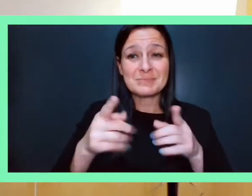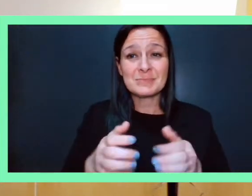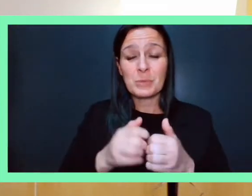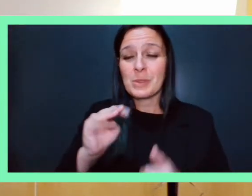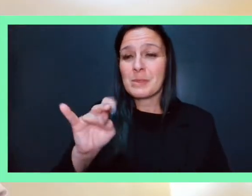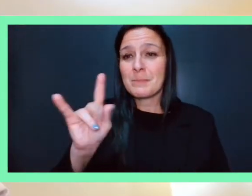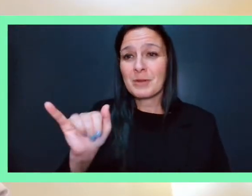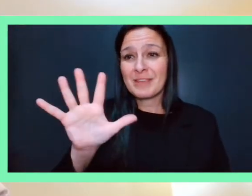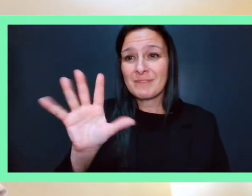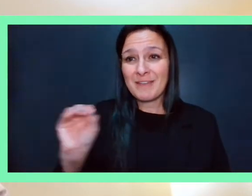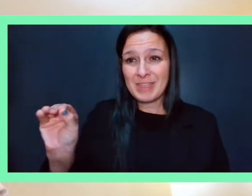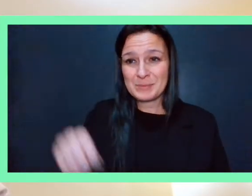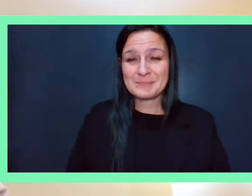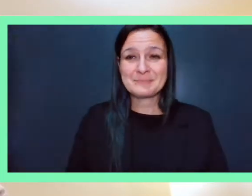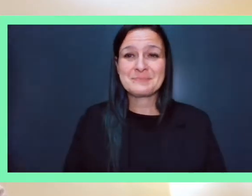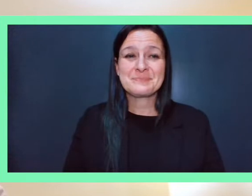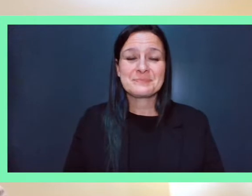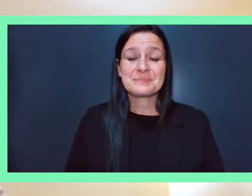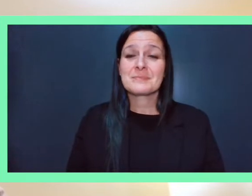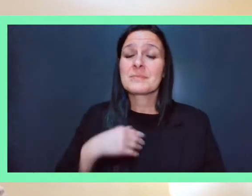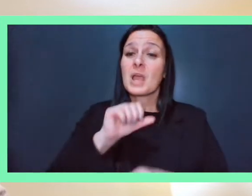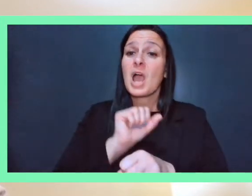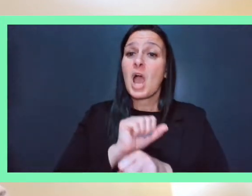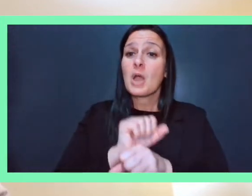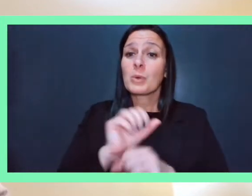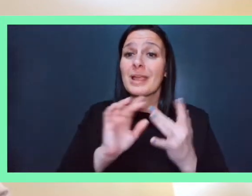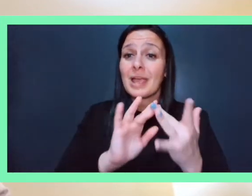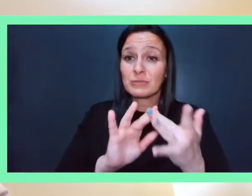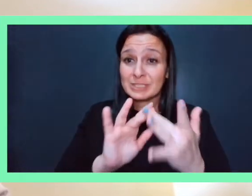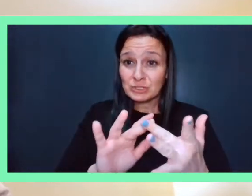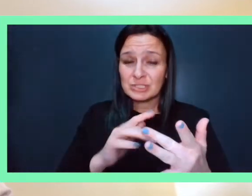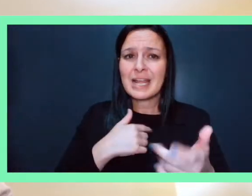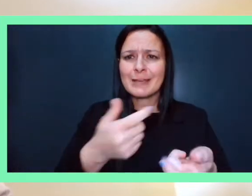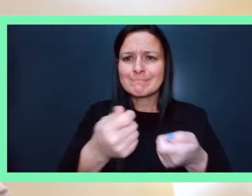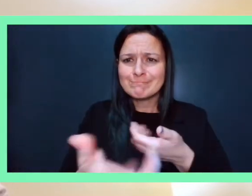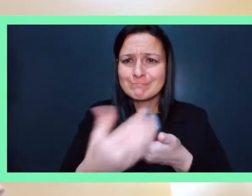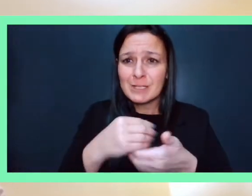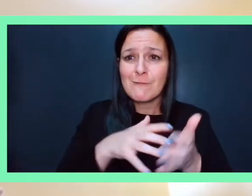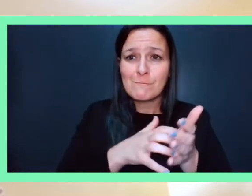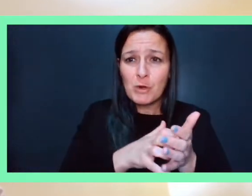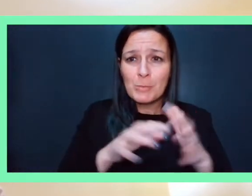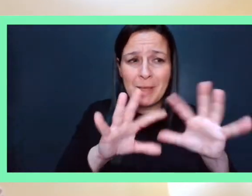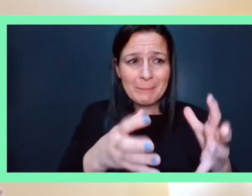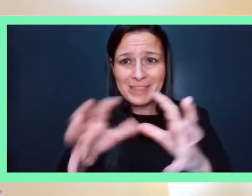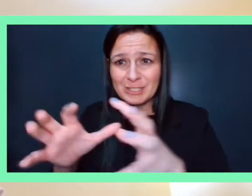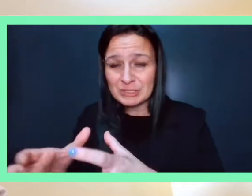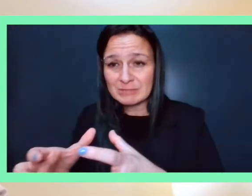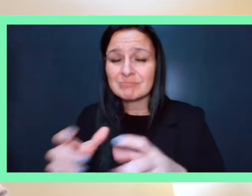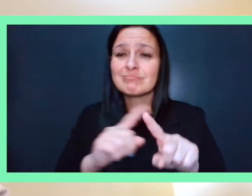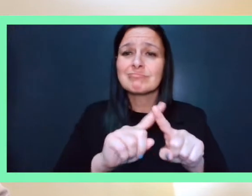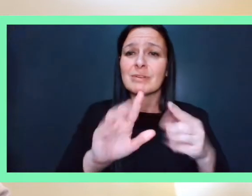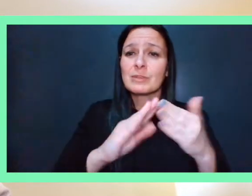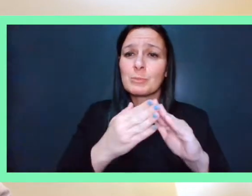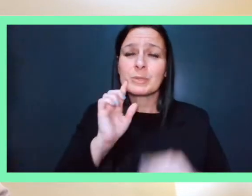5000. I work outreach and engage vulnerable populations and communities